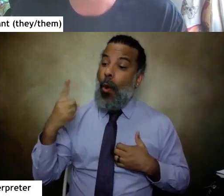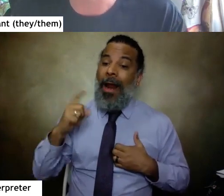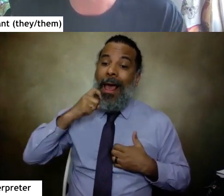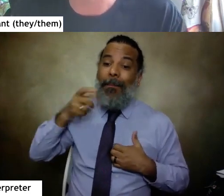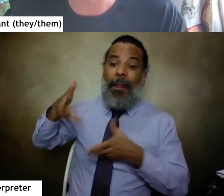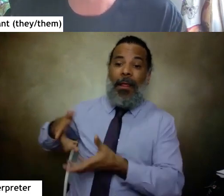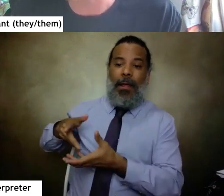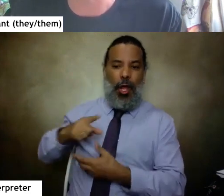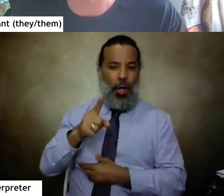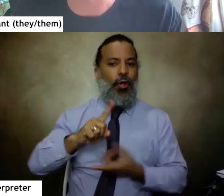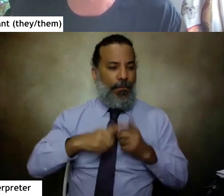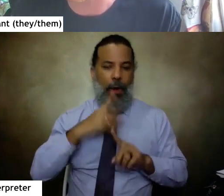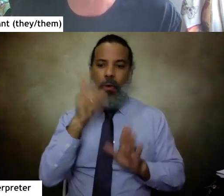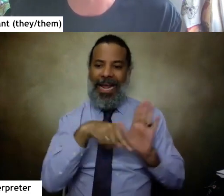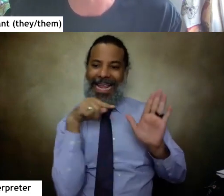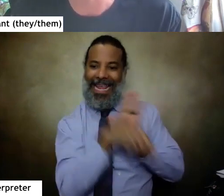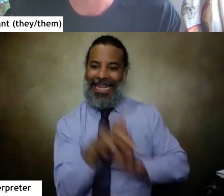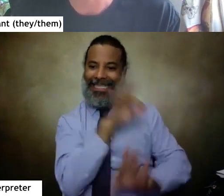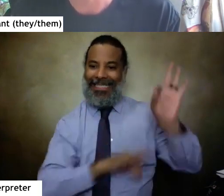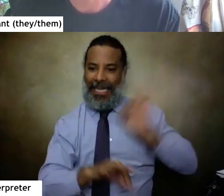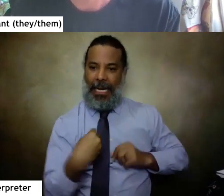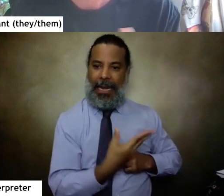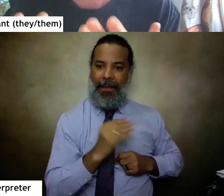your so called friend will kill you to get that apple.